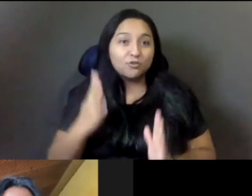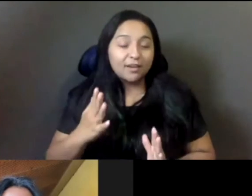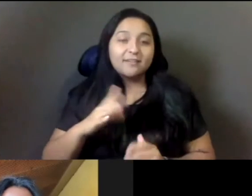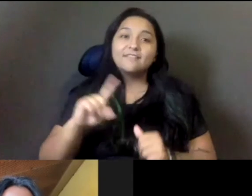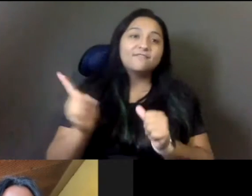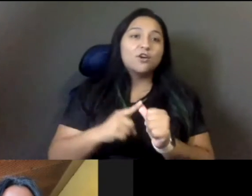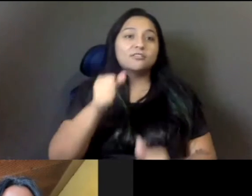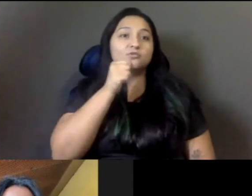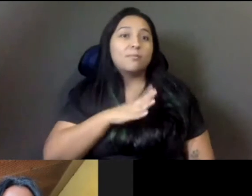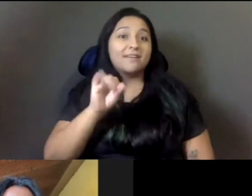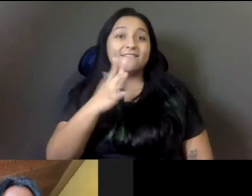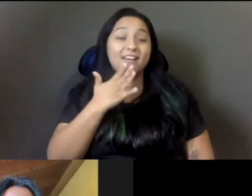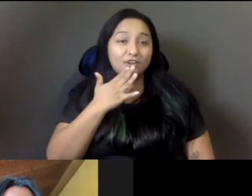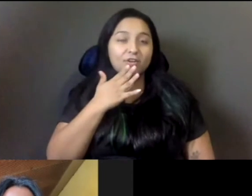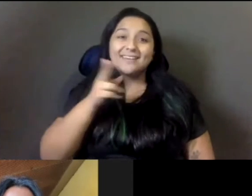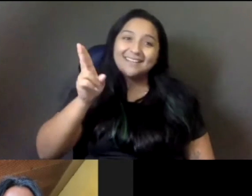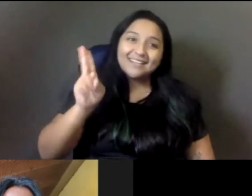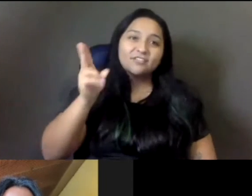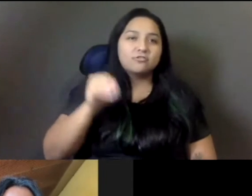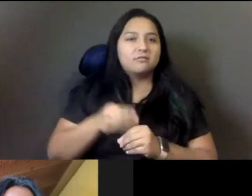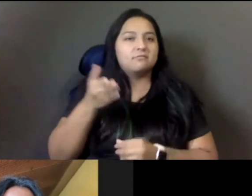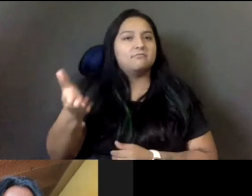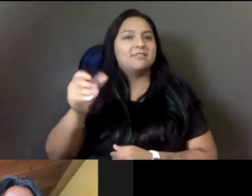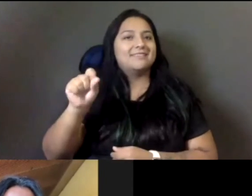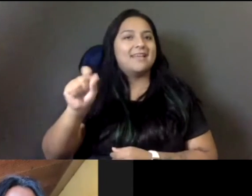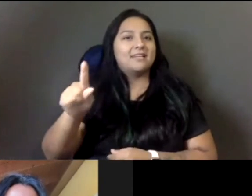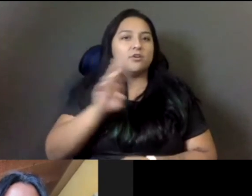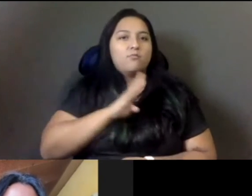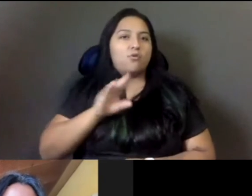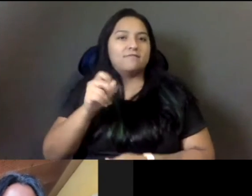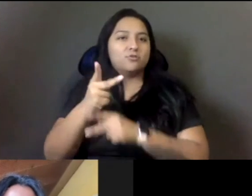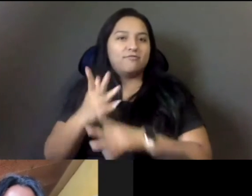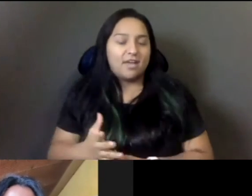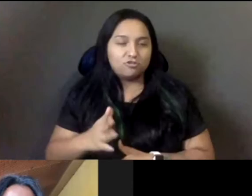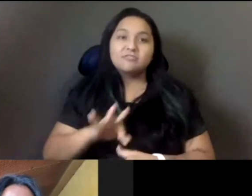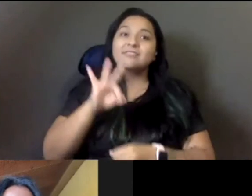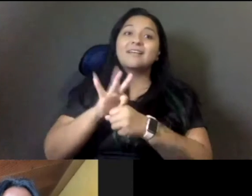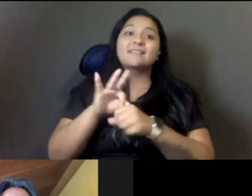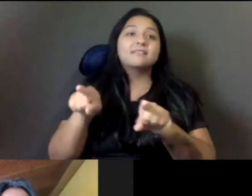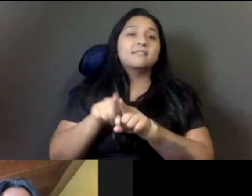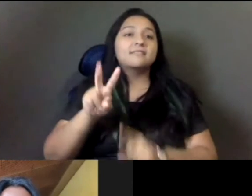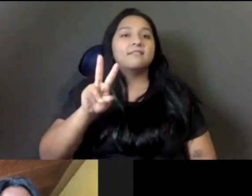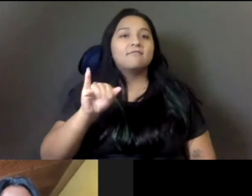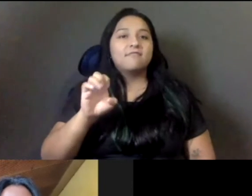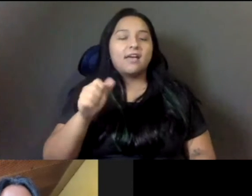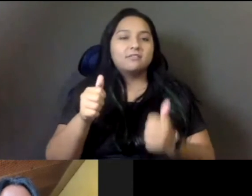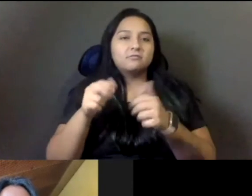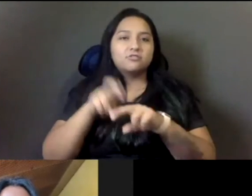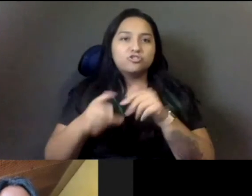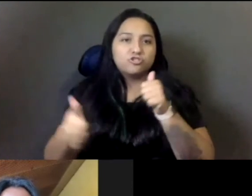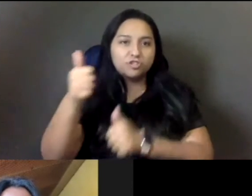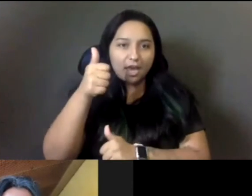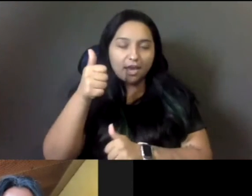County Board of Supervisors. She was elected as the vice chair and serves as a co-chair of the county's COVID-19 subcommittee.